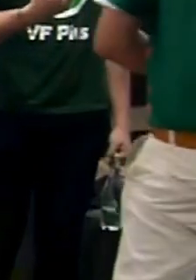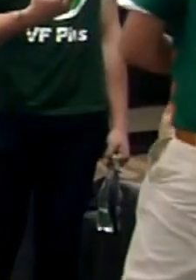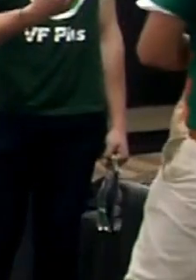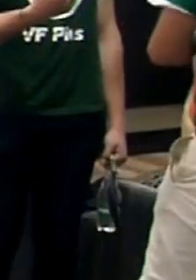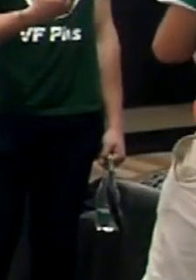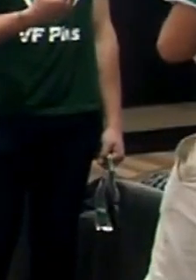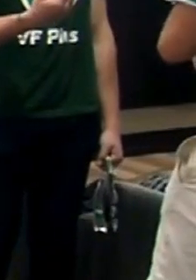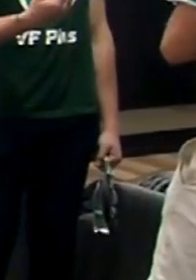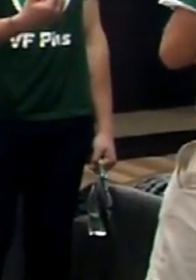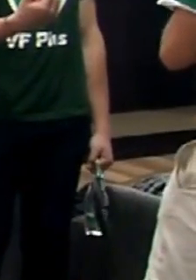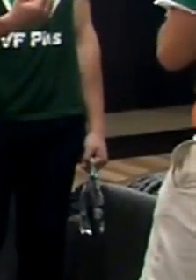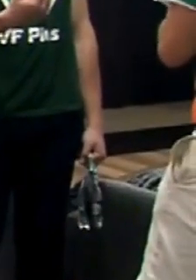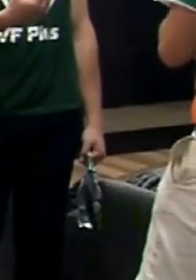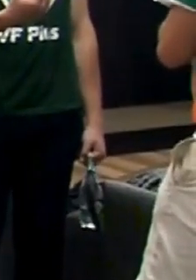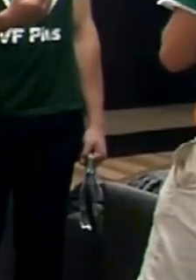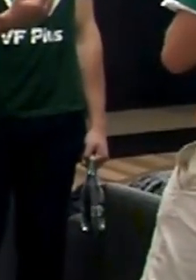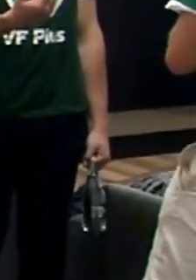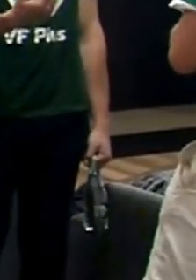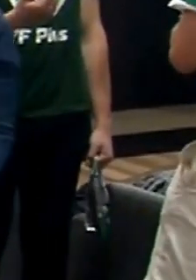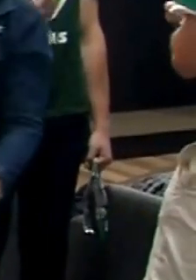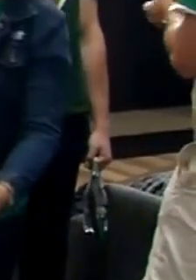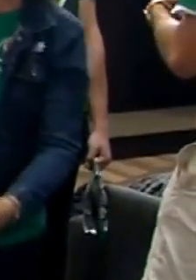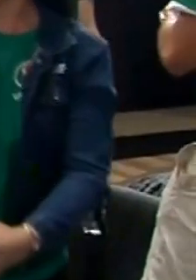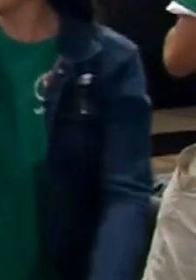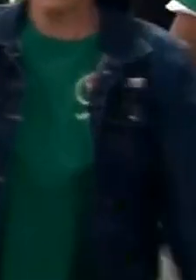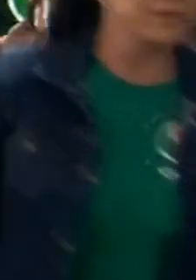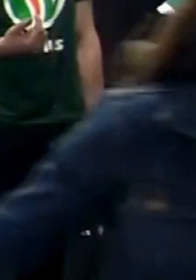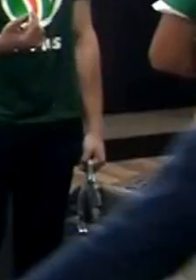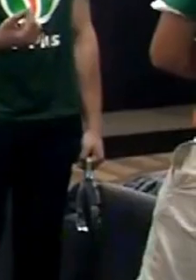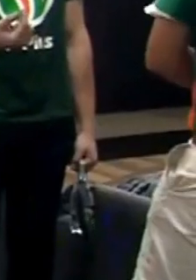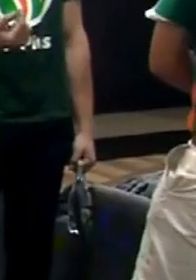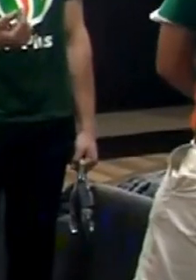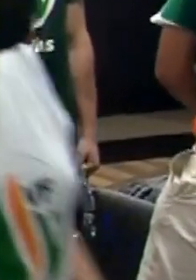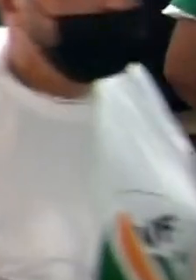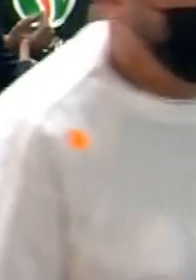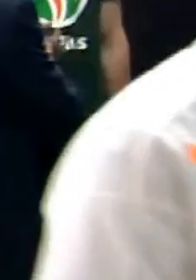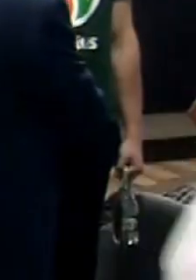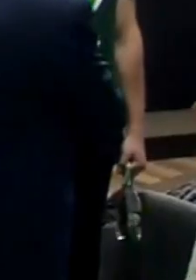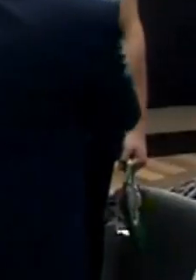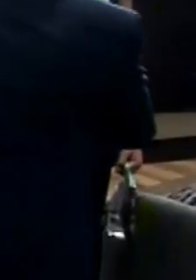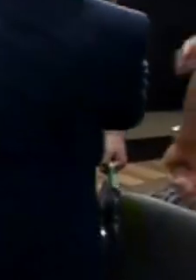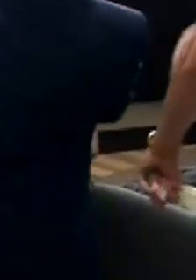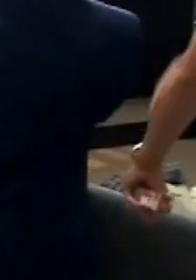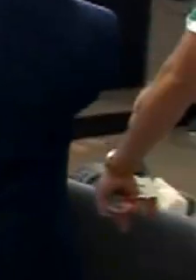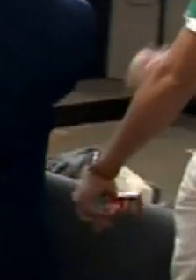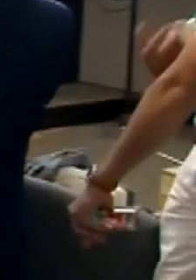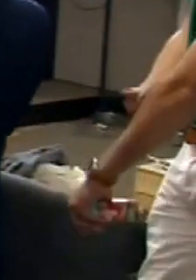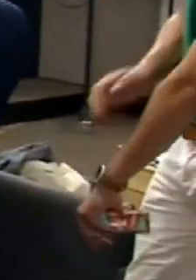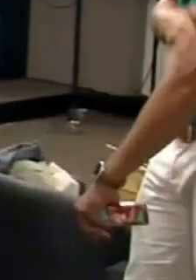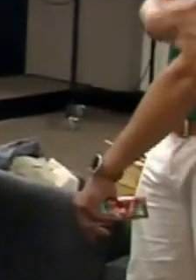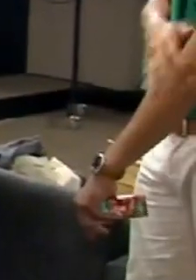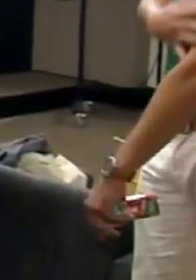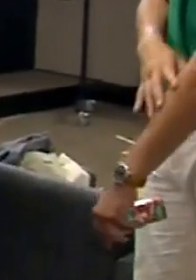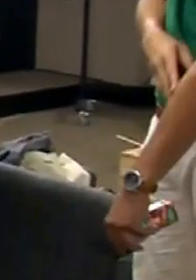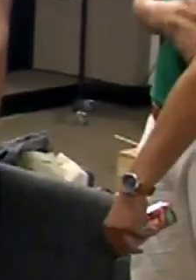councils that they have. As you know, the Freedom Fund Plus will be contesting over 3,100 wards out of the 4,468